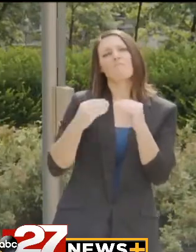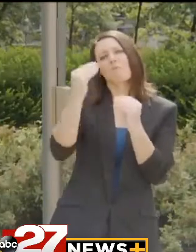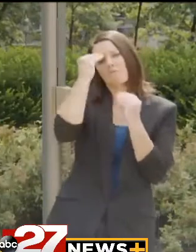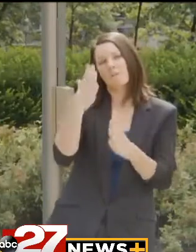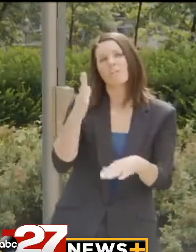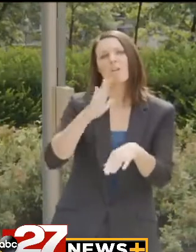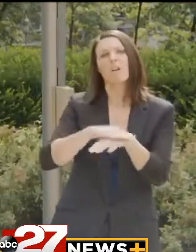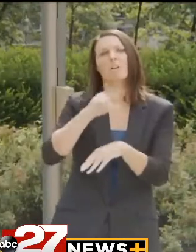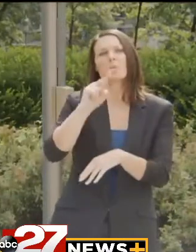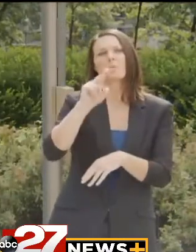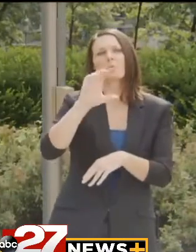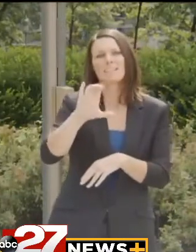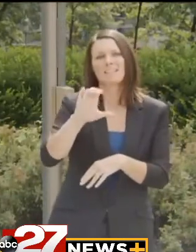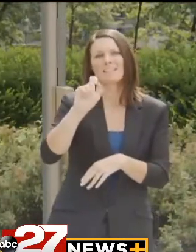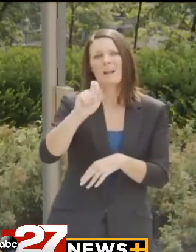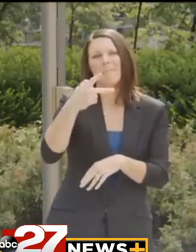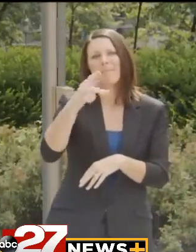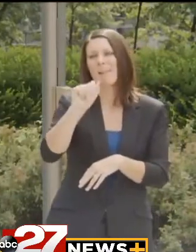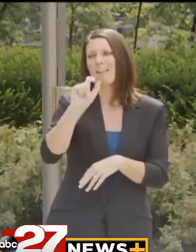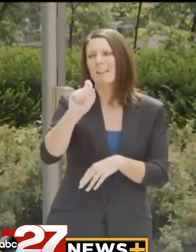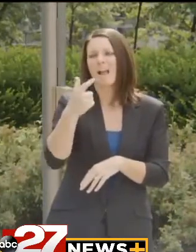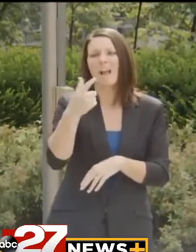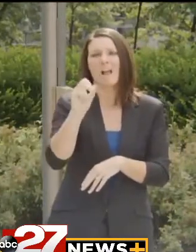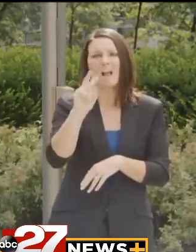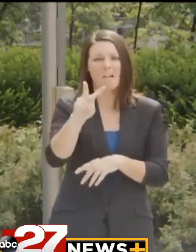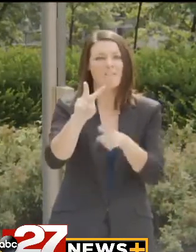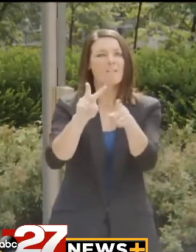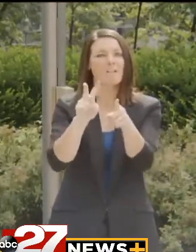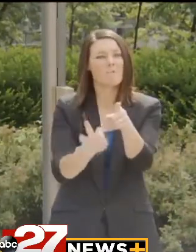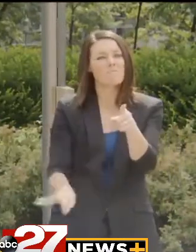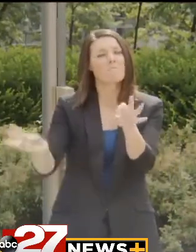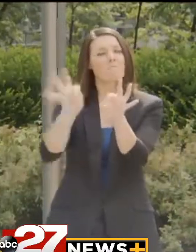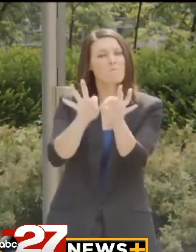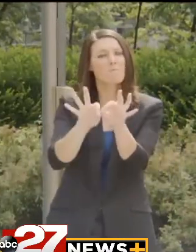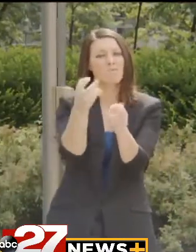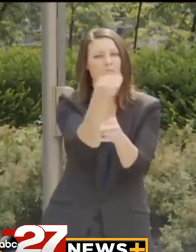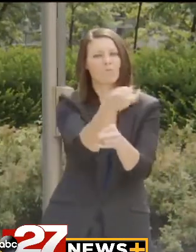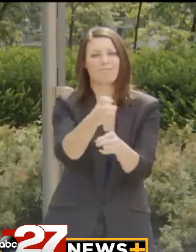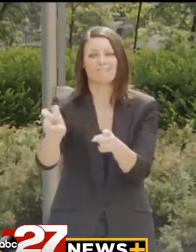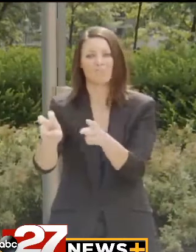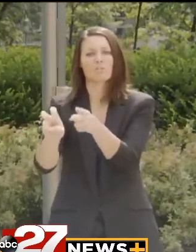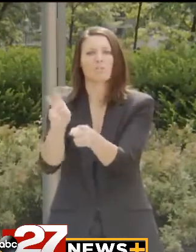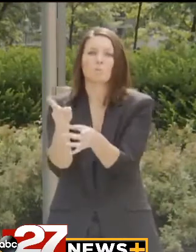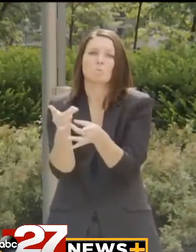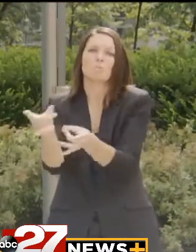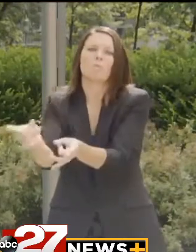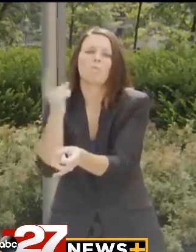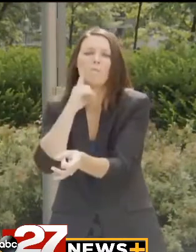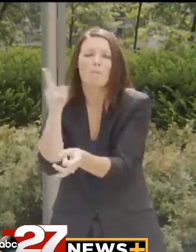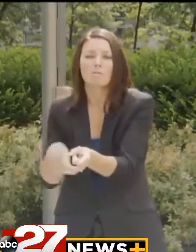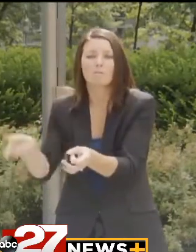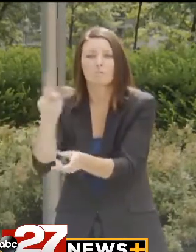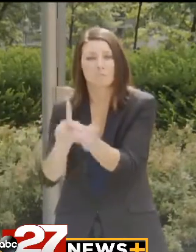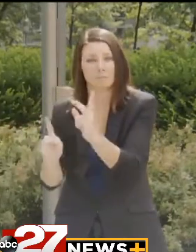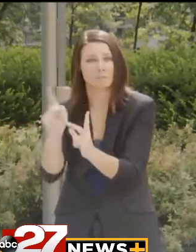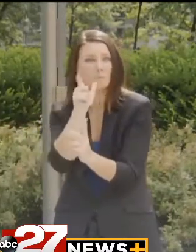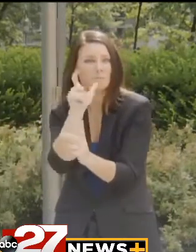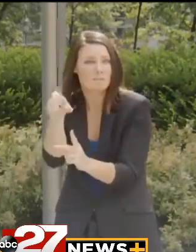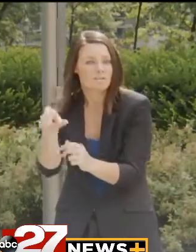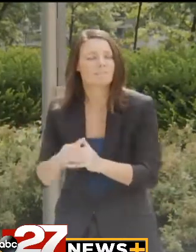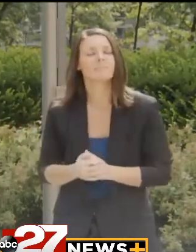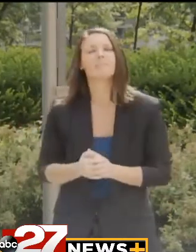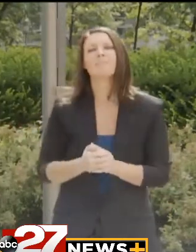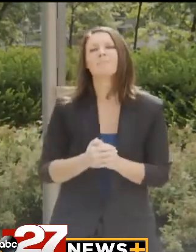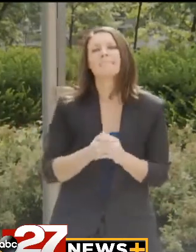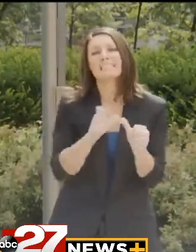.PA.gov. Most importantly, we want this transition to be smooth for individuals. While we